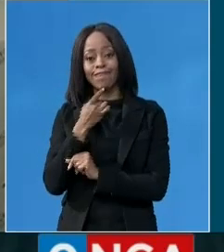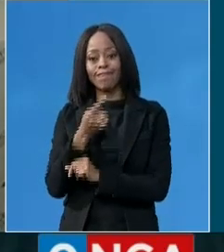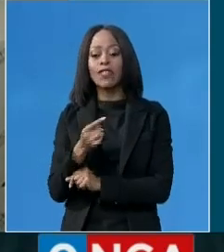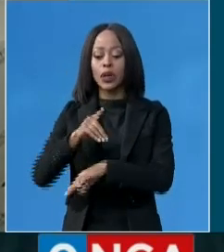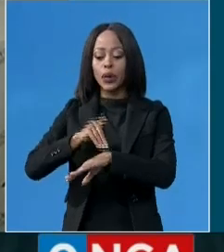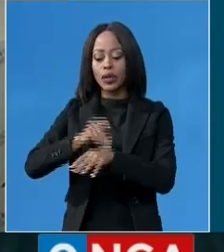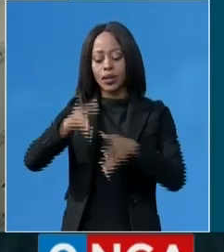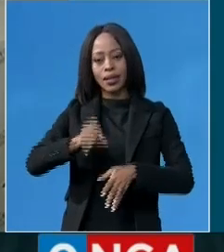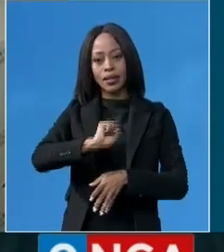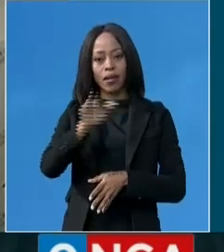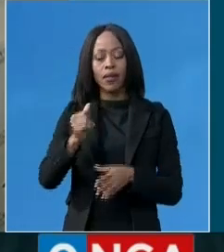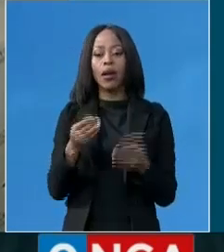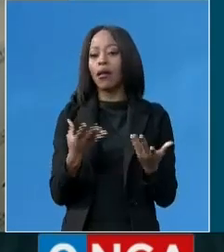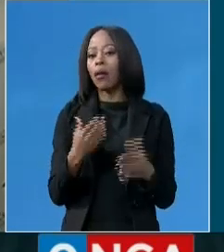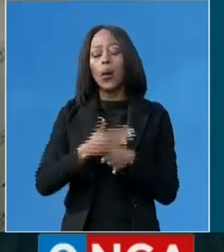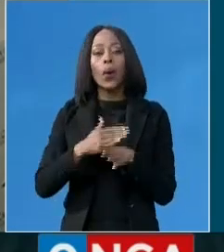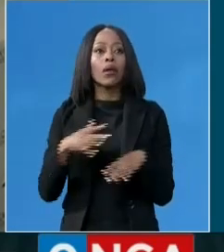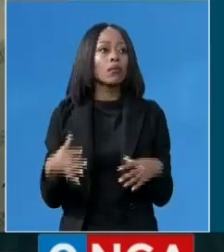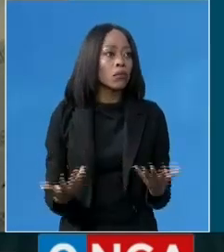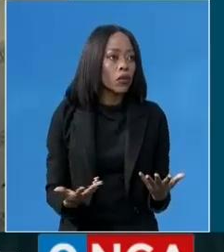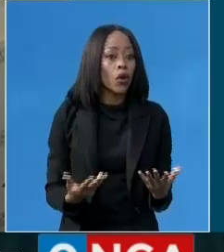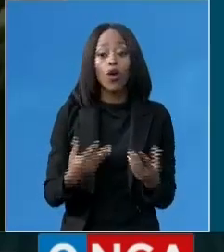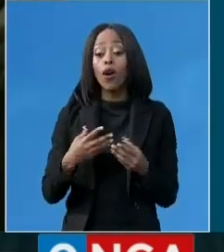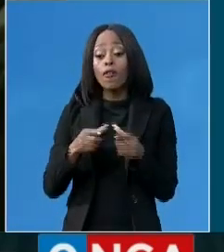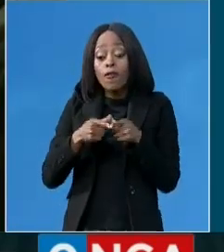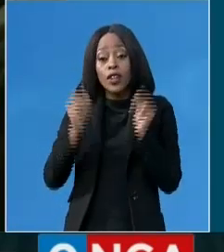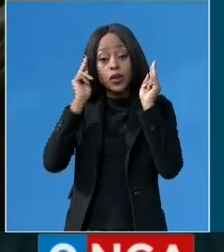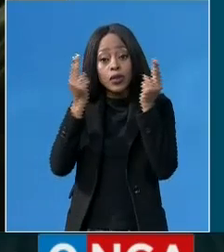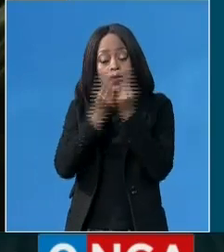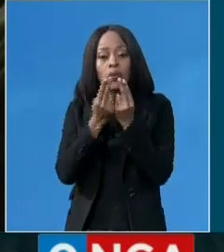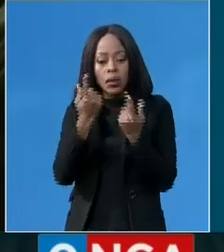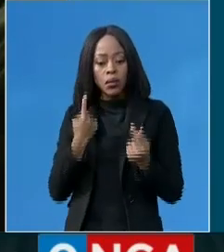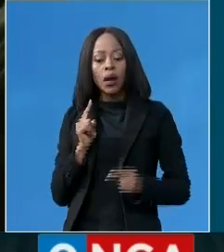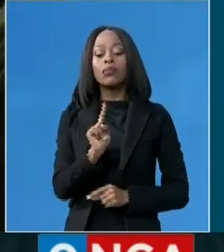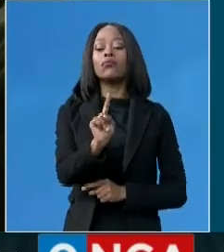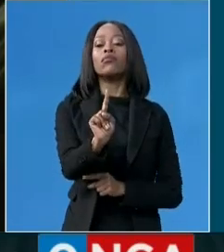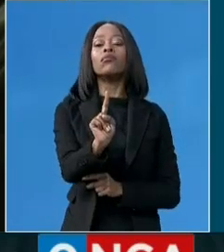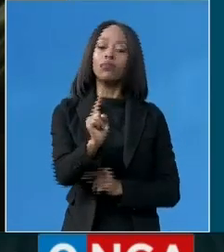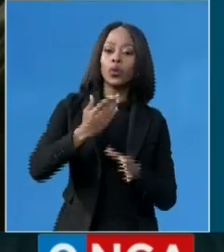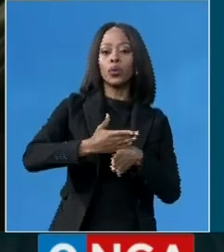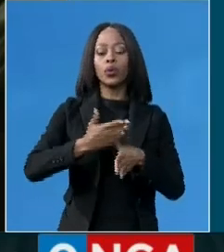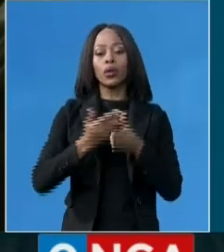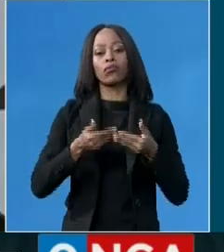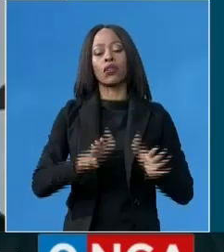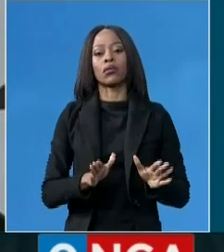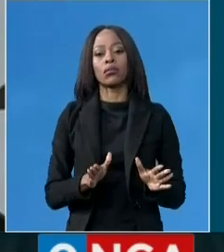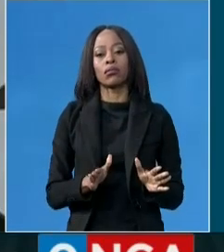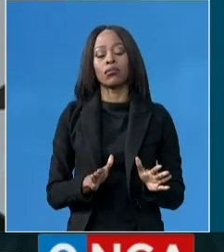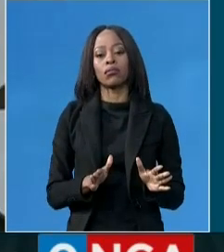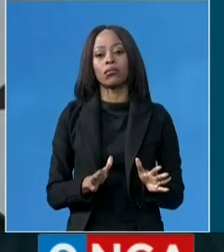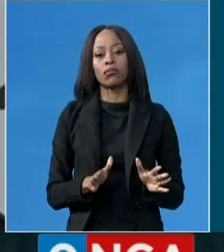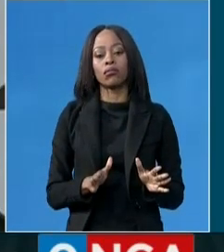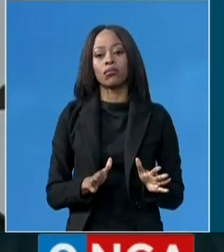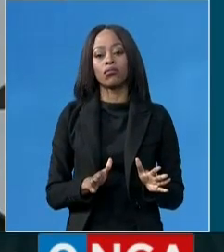doctors who are unemployed or just out of university should come forward and report for duty. There is no situation